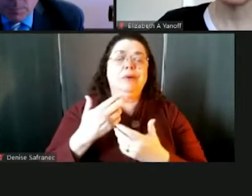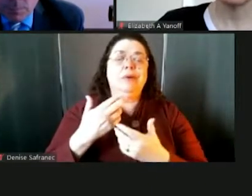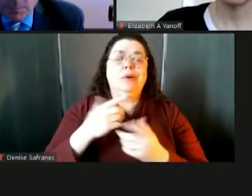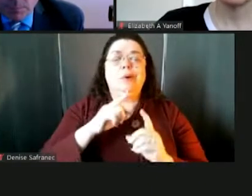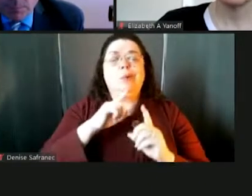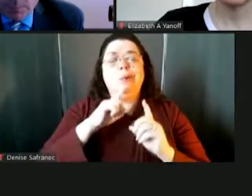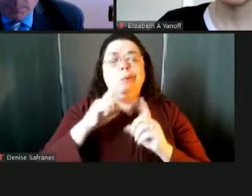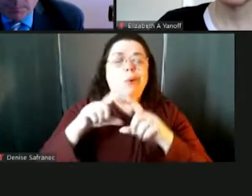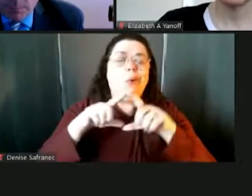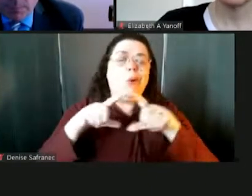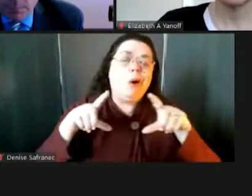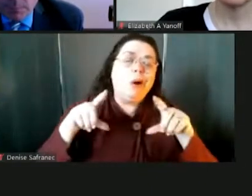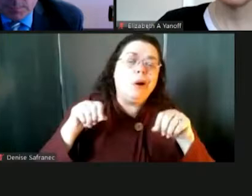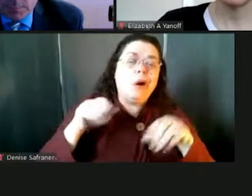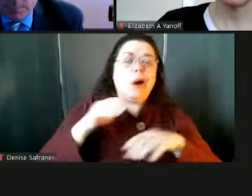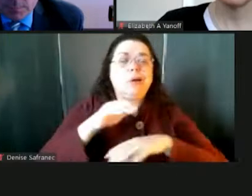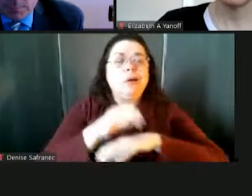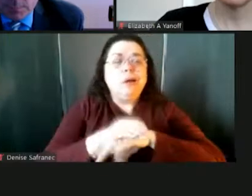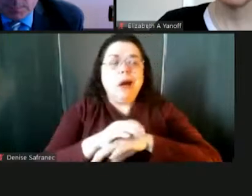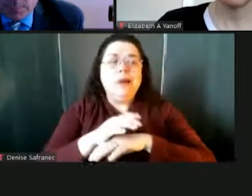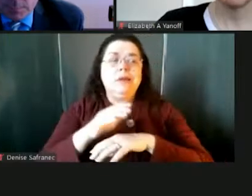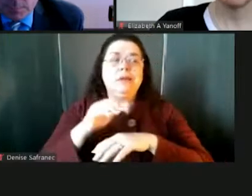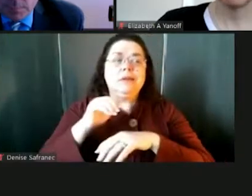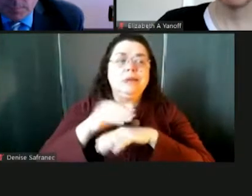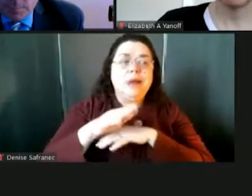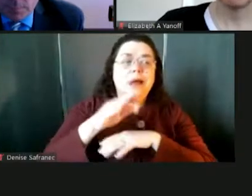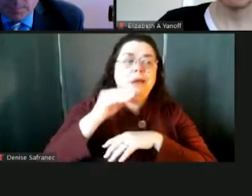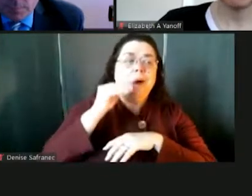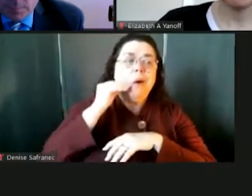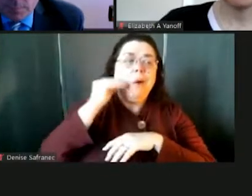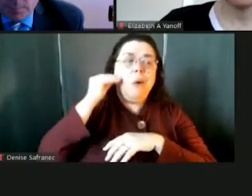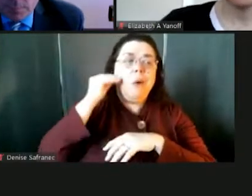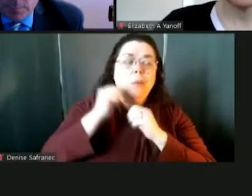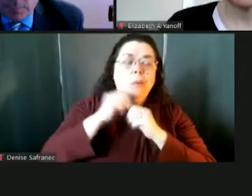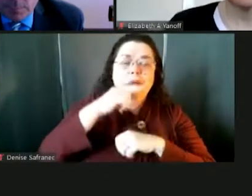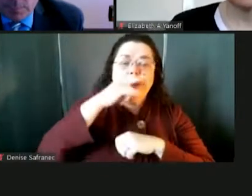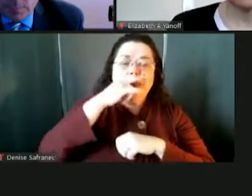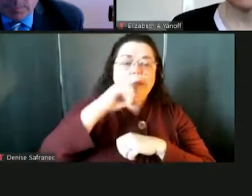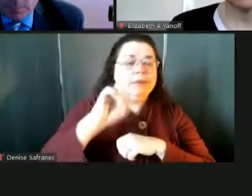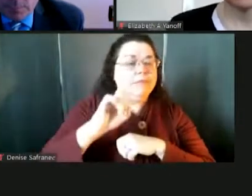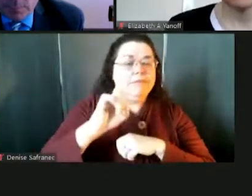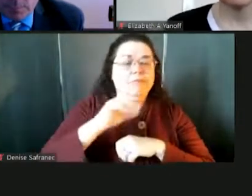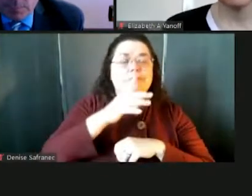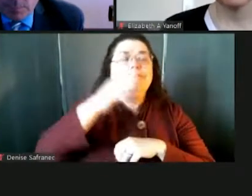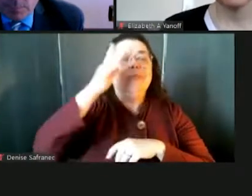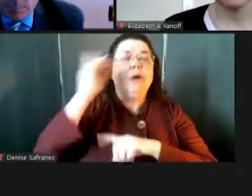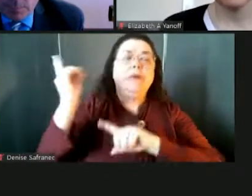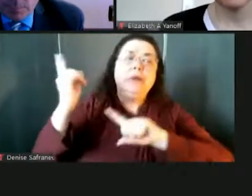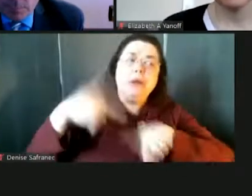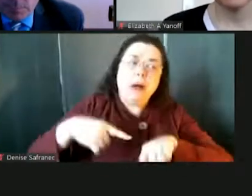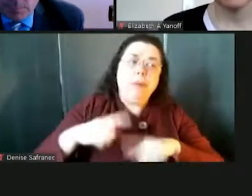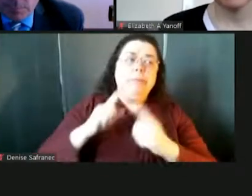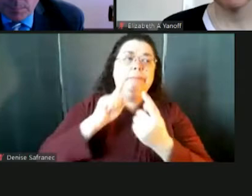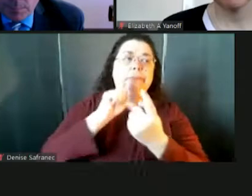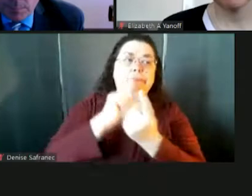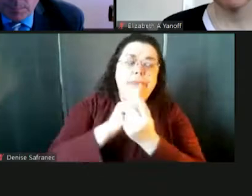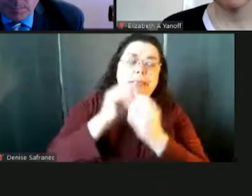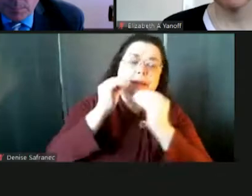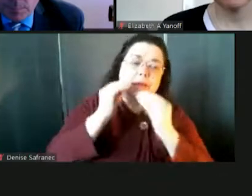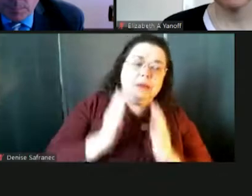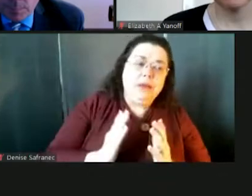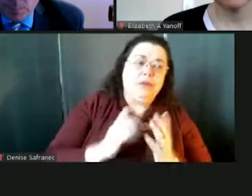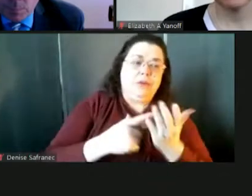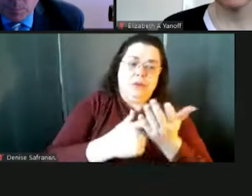just mailing report card homes or sending them home with kids, we actually have the parents come in and pick up their report card and get a chance to meet with the teacher. Um,